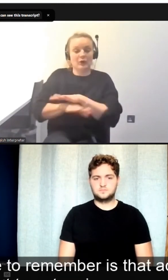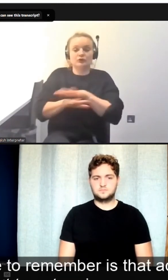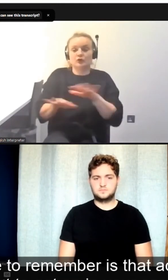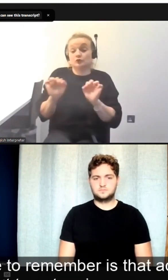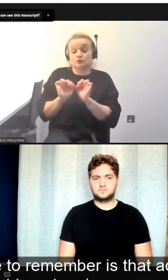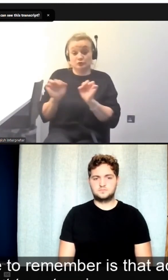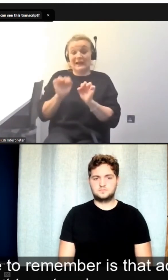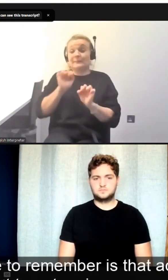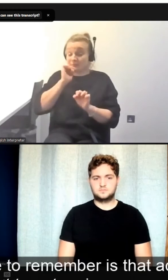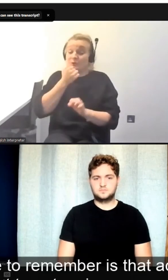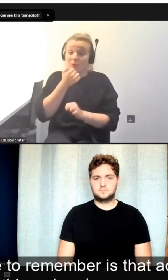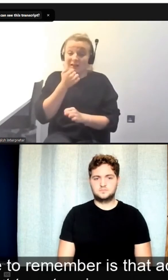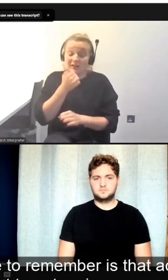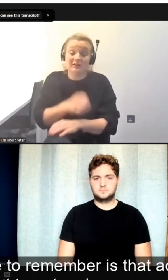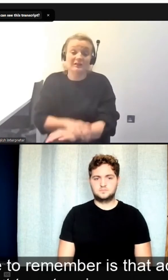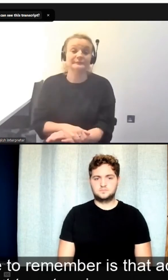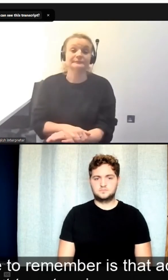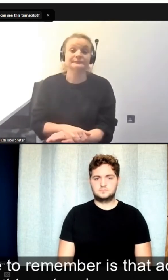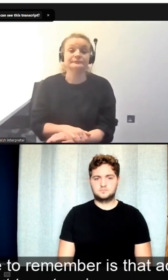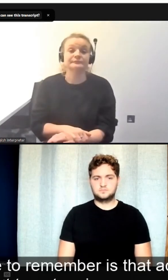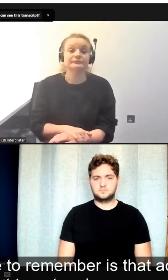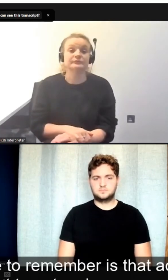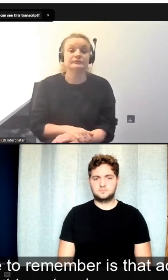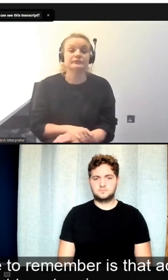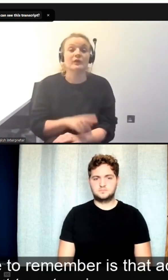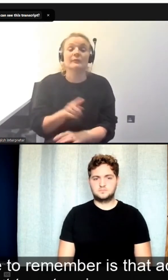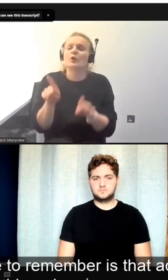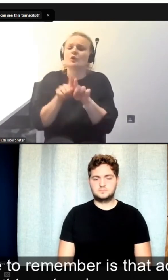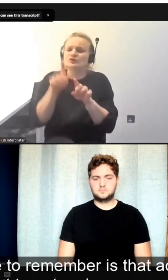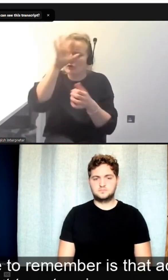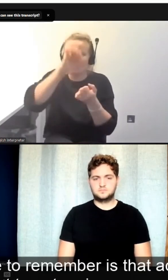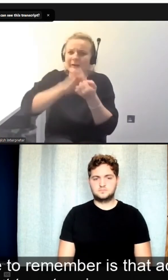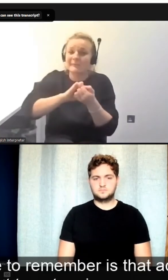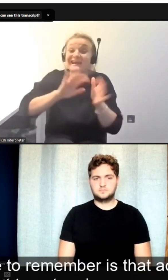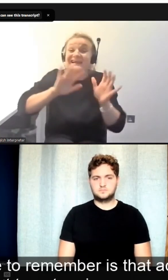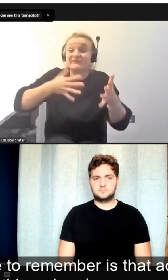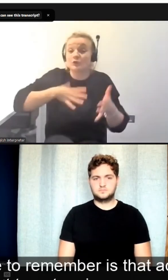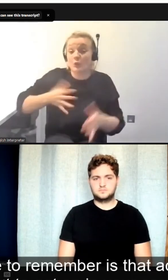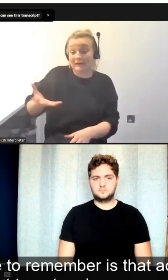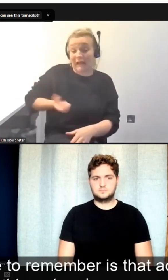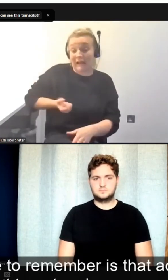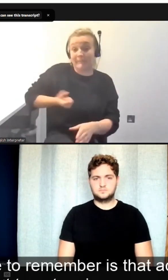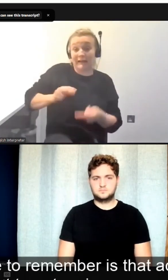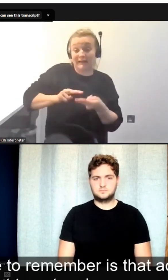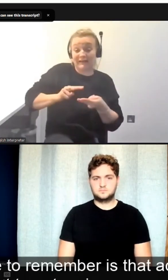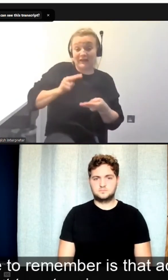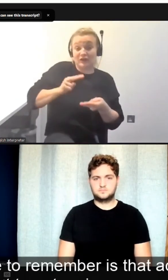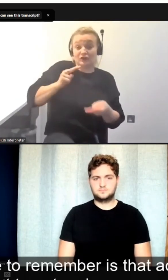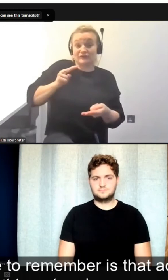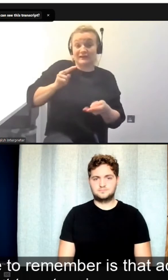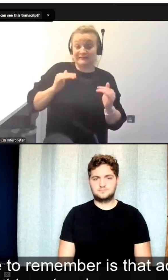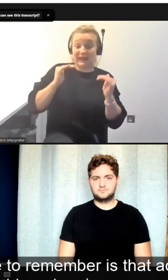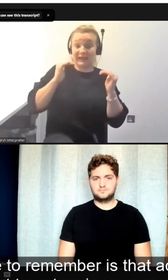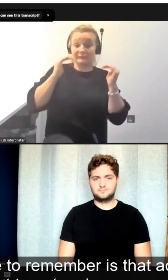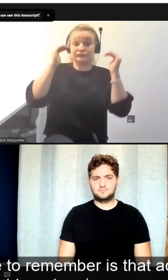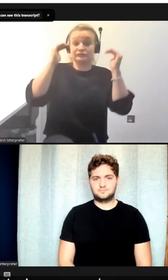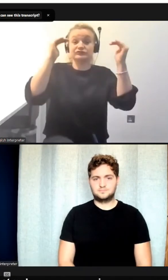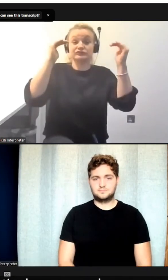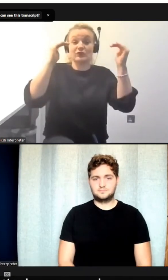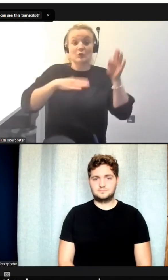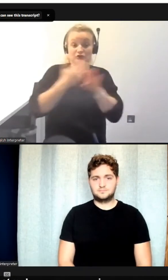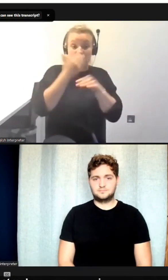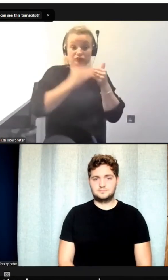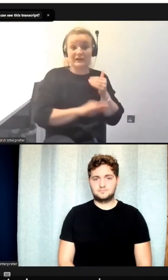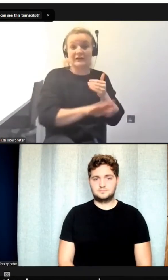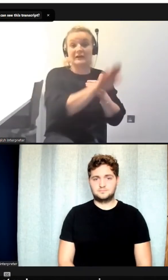thing I think people have to remember is that actually, if you want a pay increase, if you want to get on in your career, the